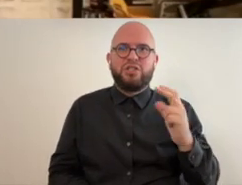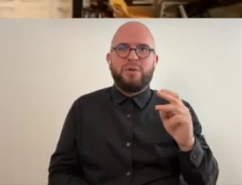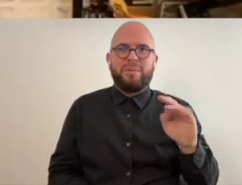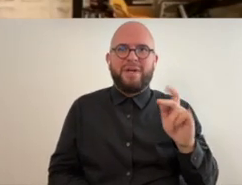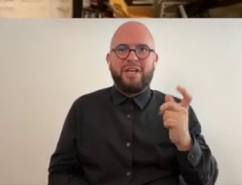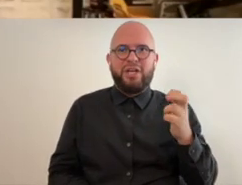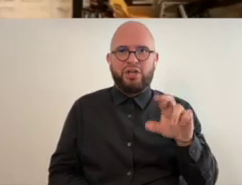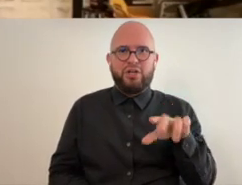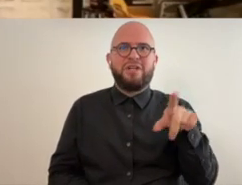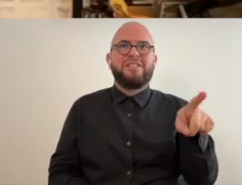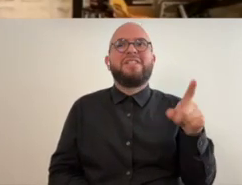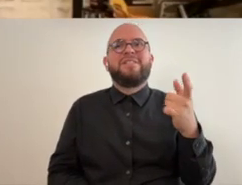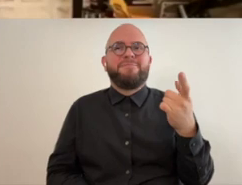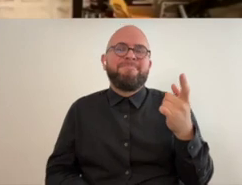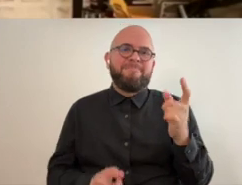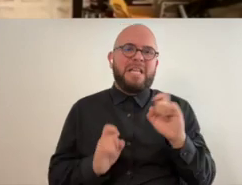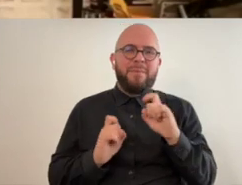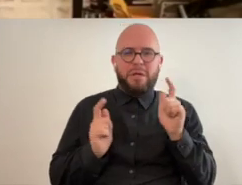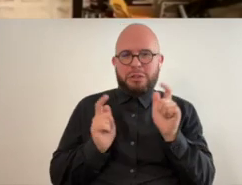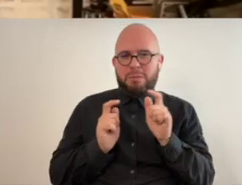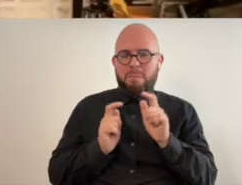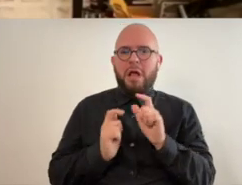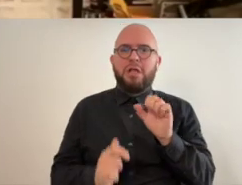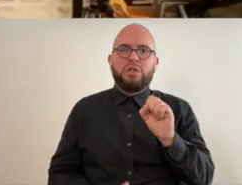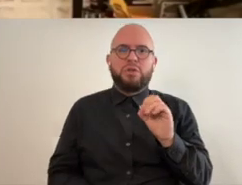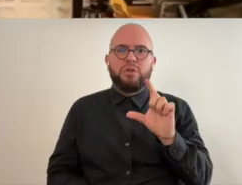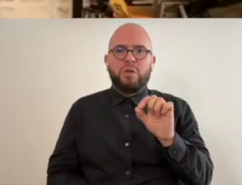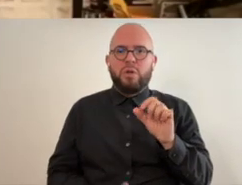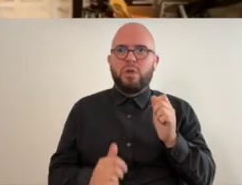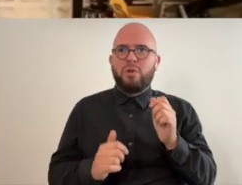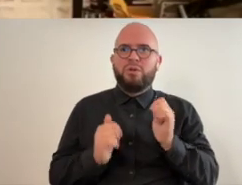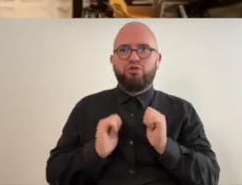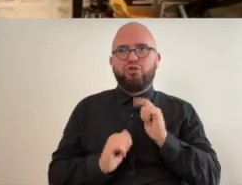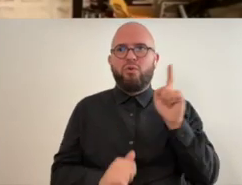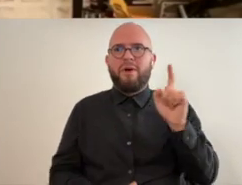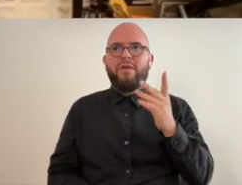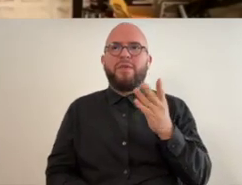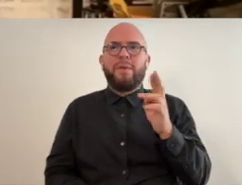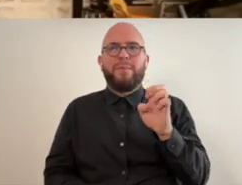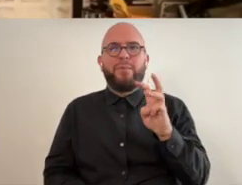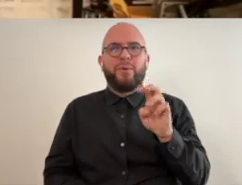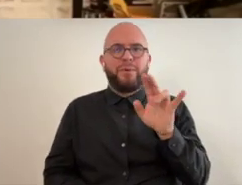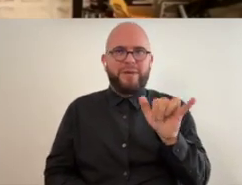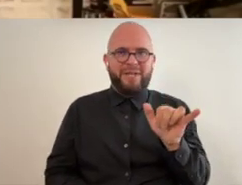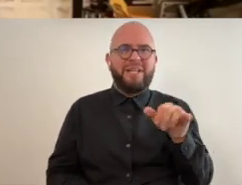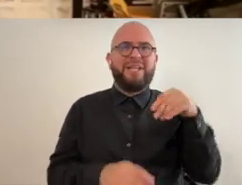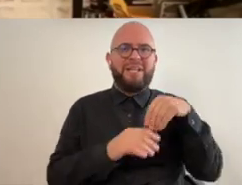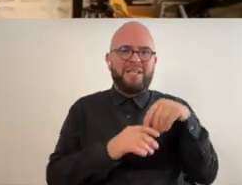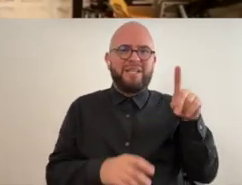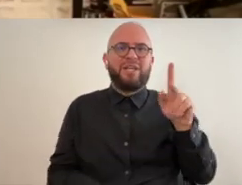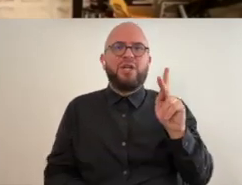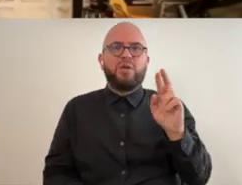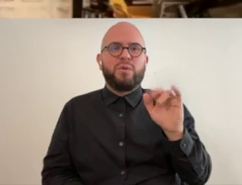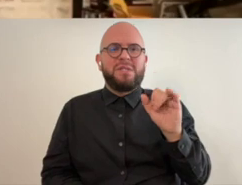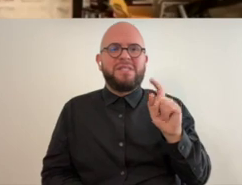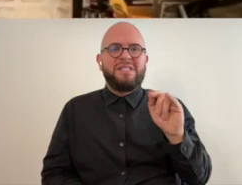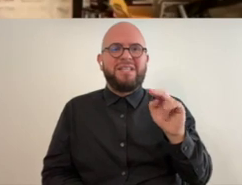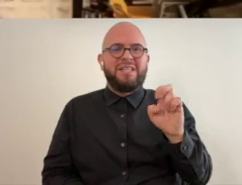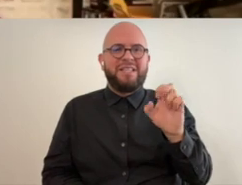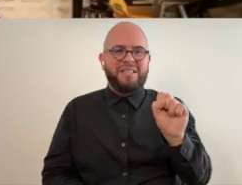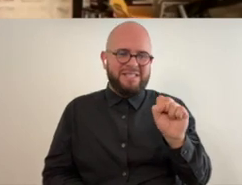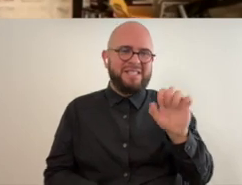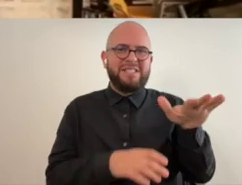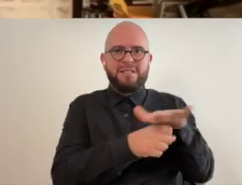me a small solo show at the brewery in christine's space um we are only